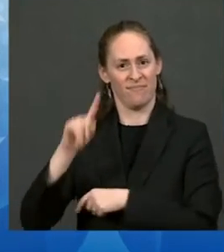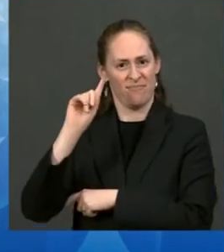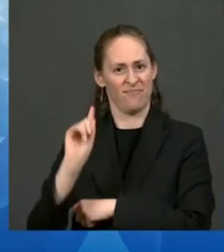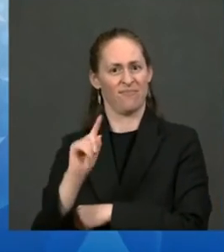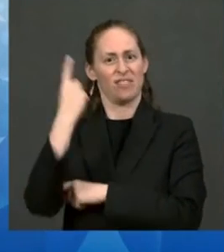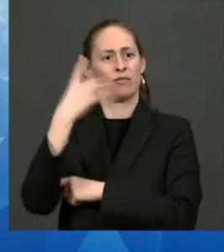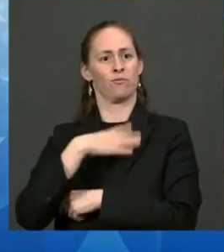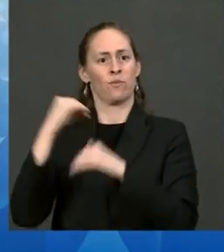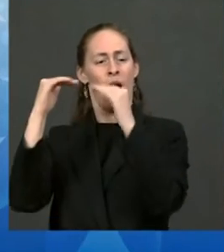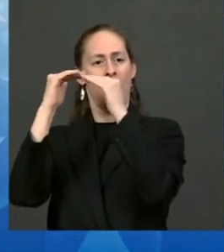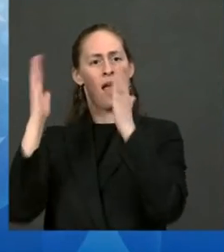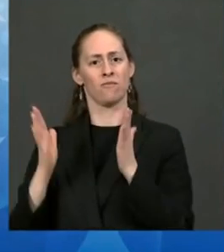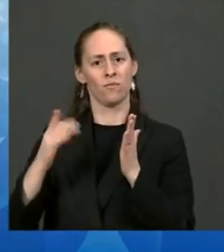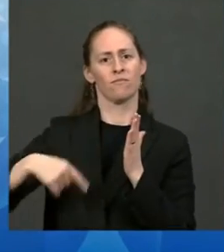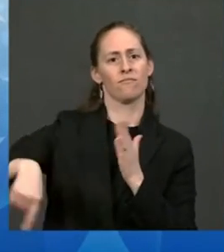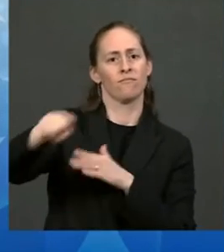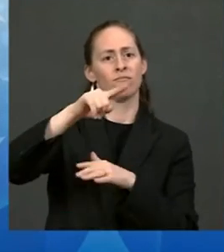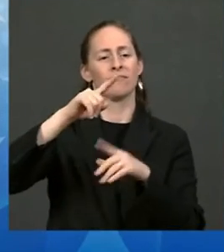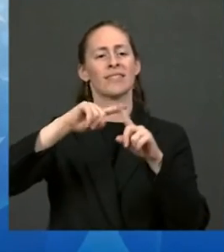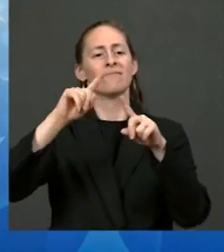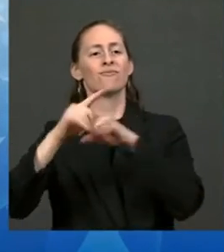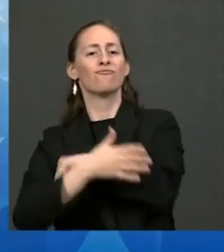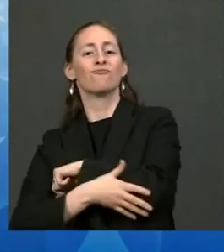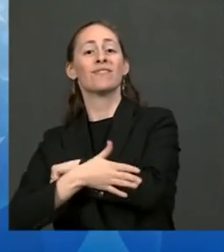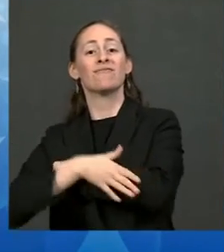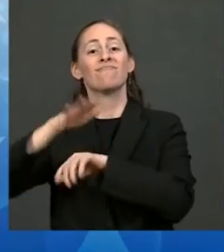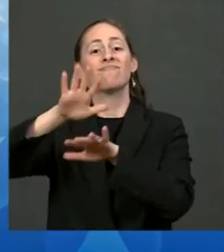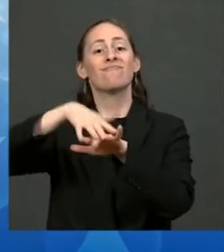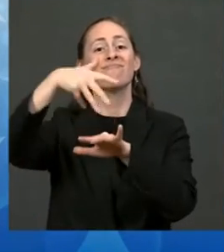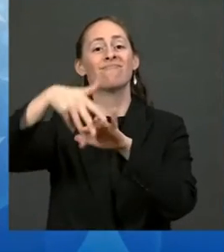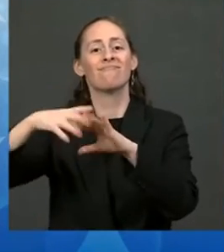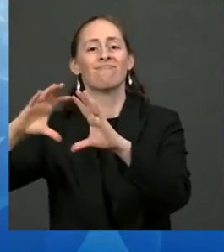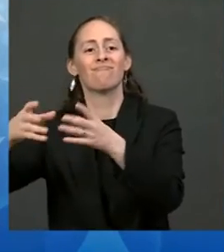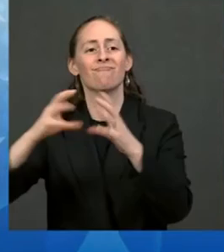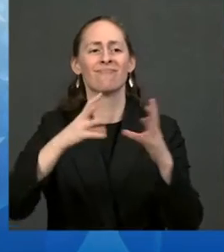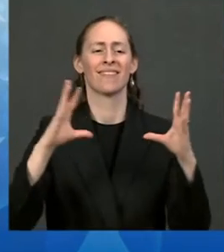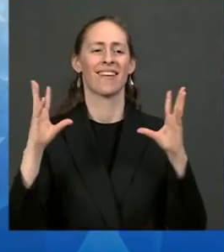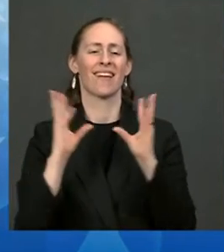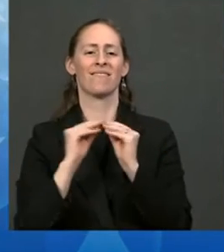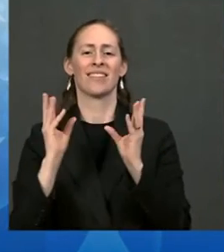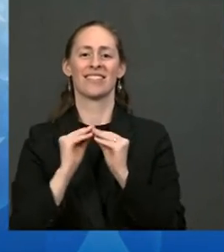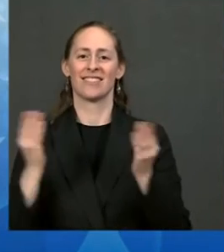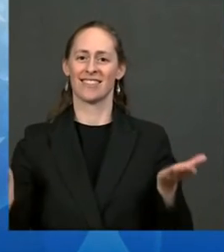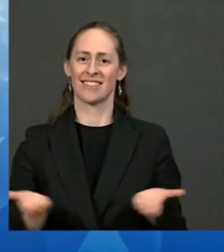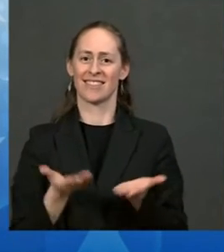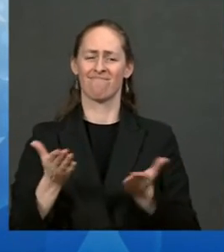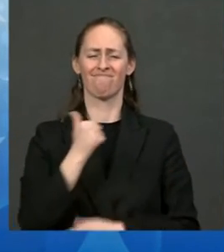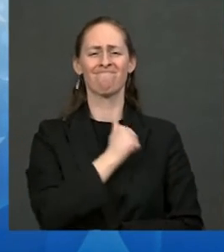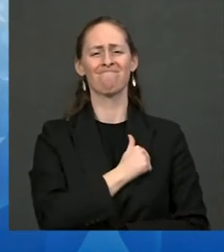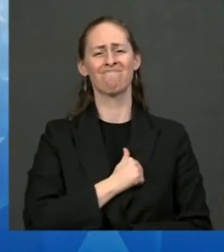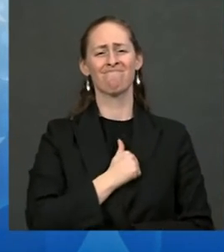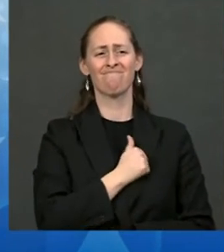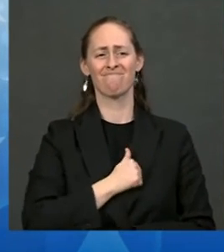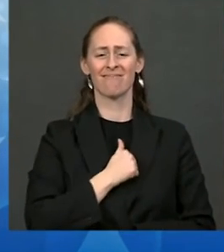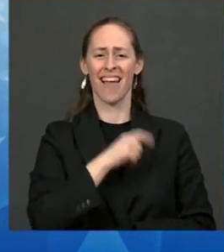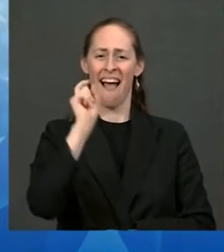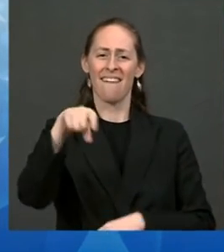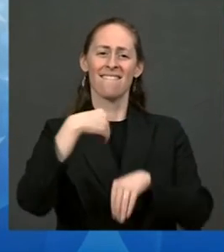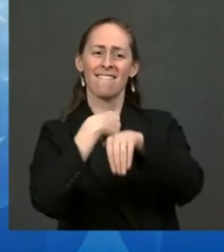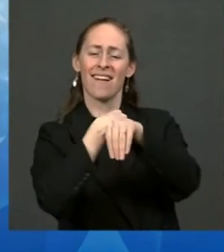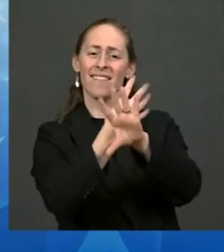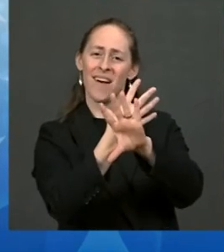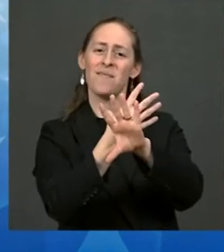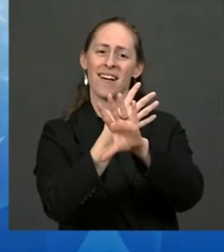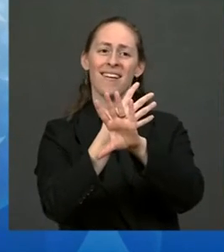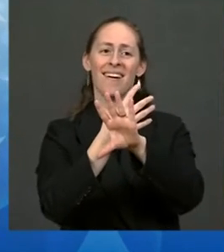Summit. I'm sorry that we cannot be together in person, but I welcome the chance to speak with you today virtually. I